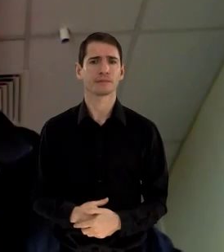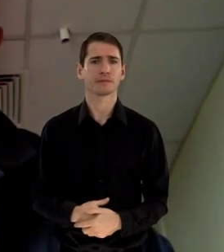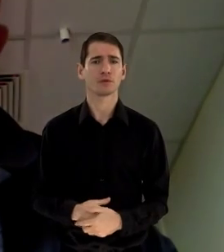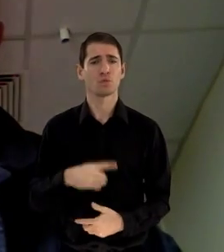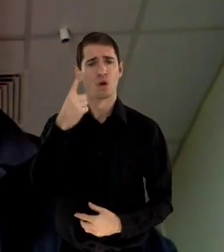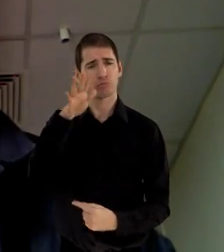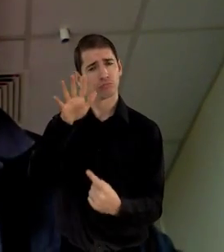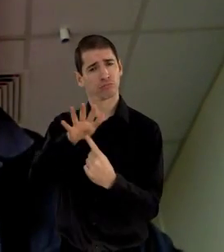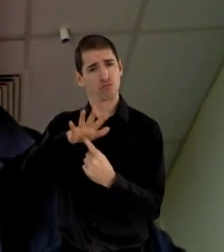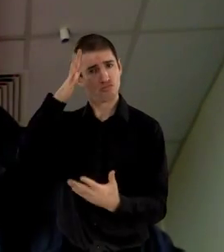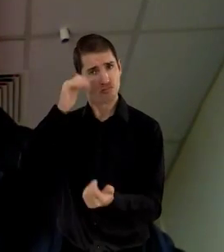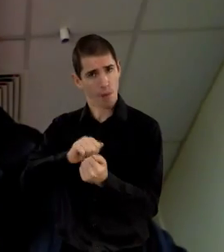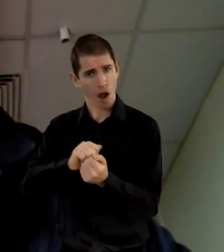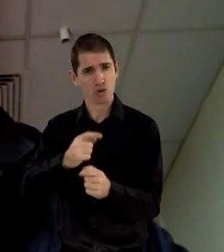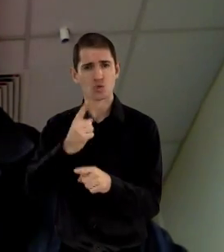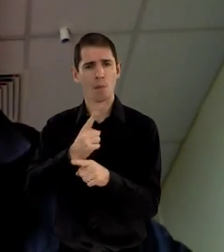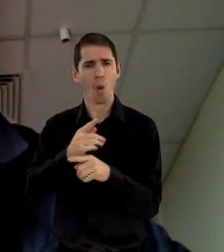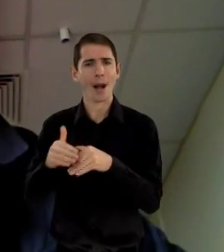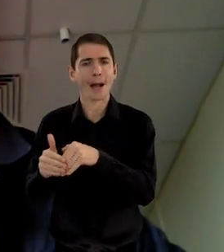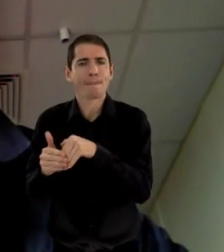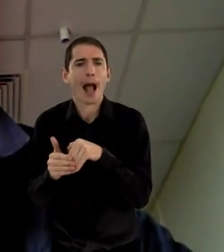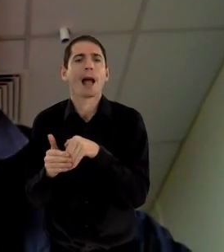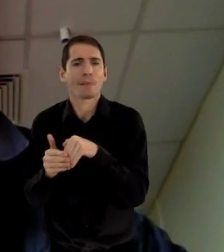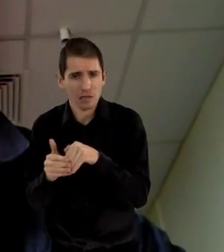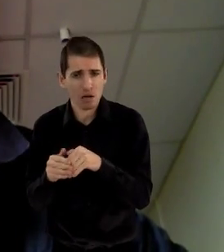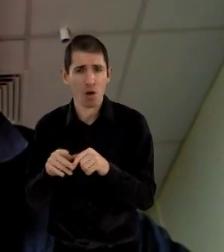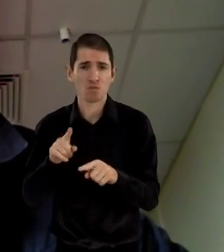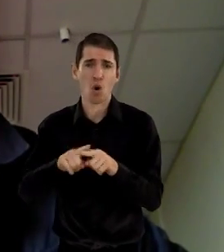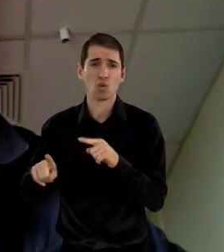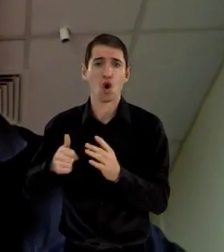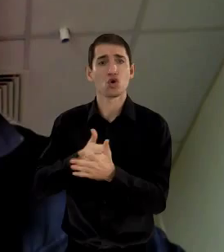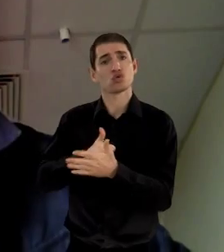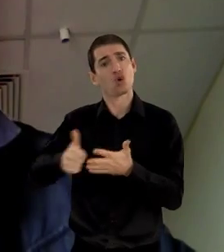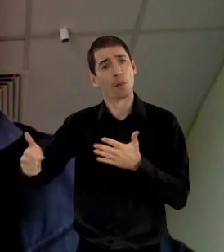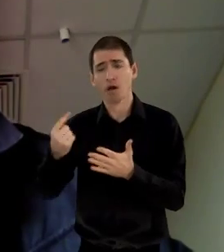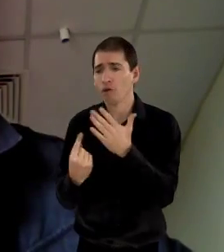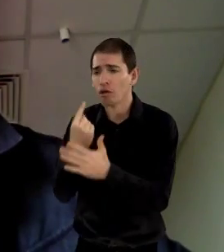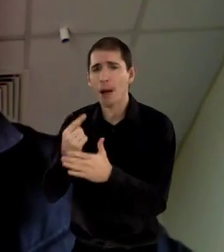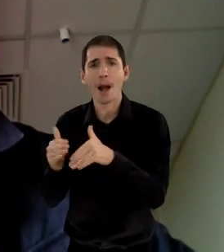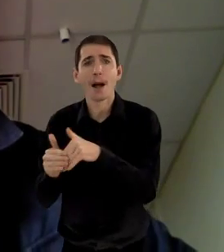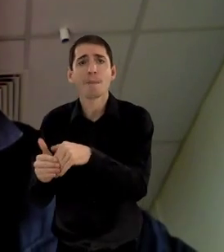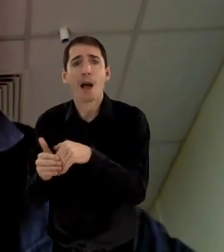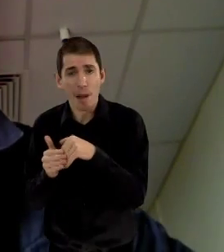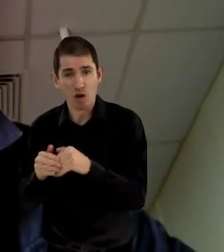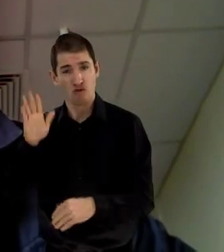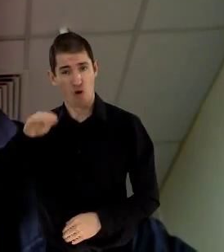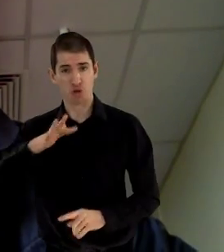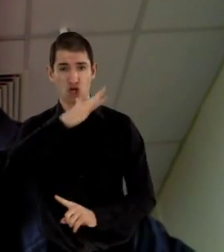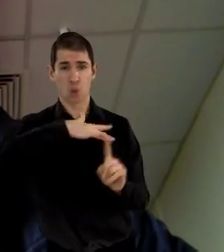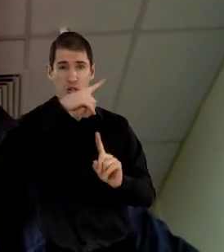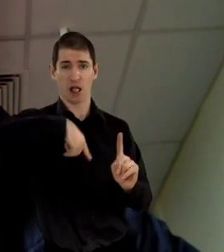One of the things that's crucial to remember when thinking about impairment is, is that the most